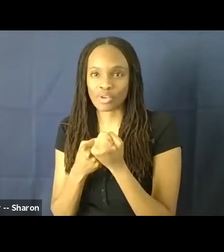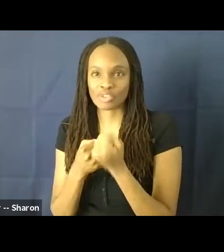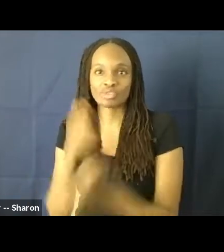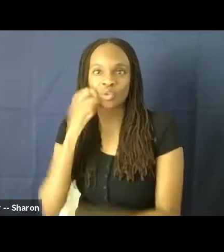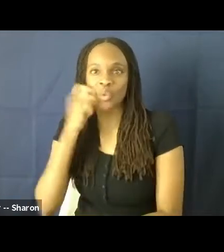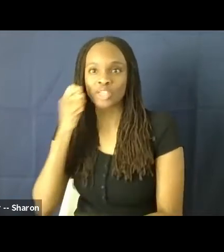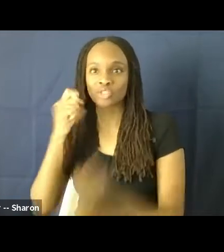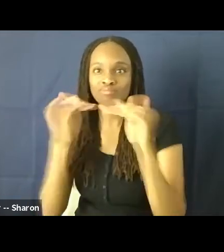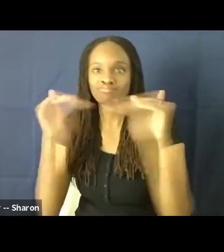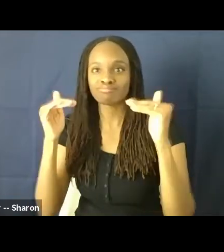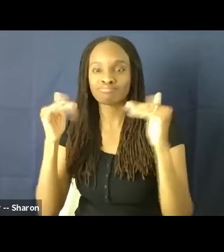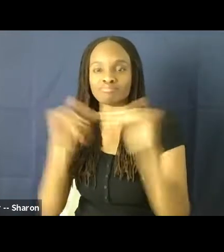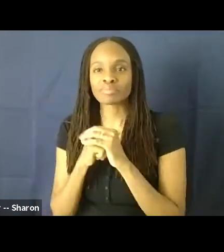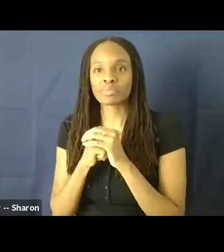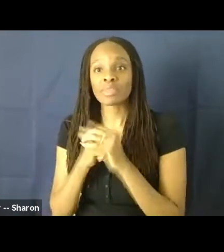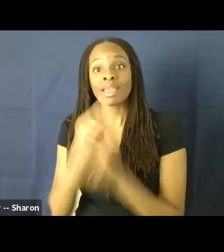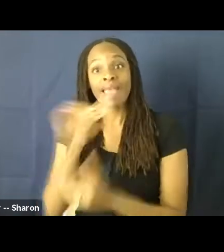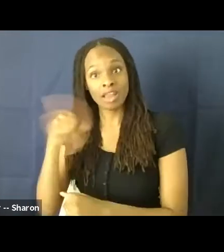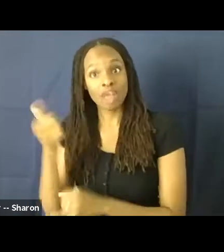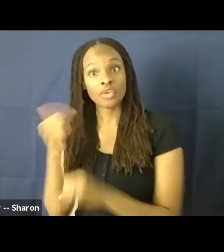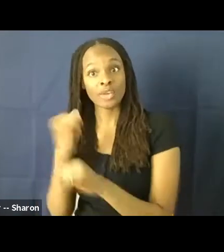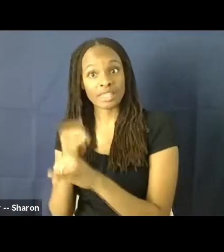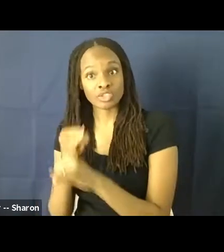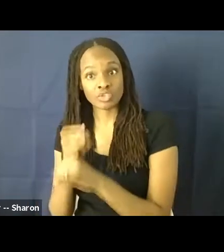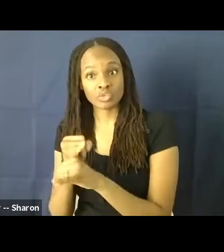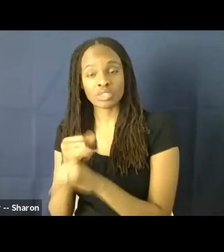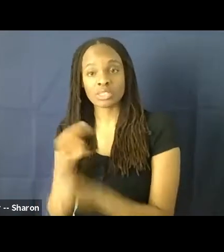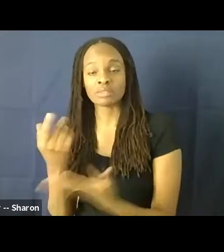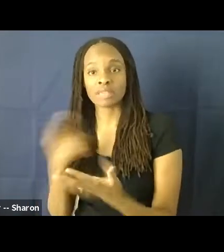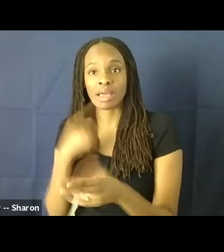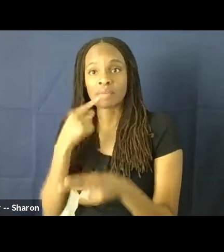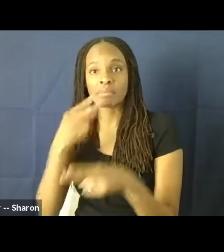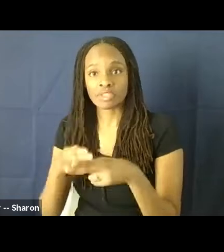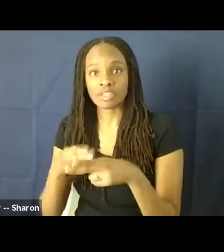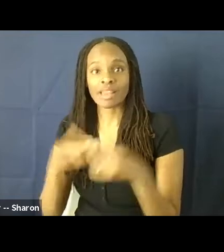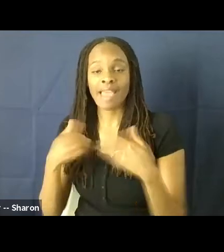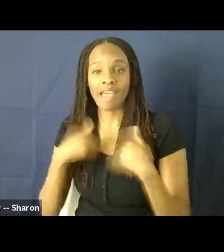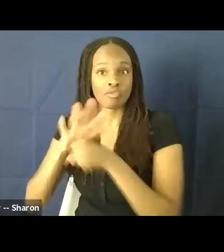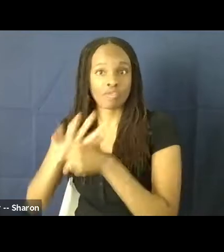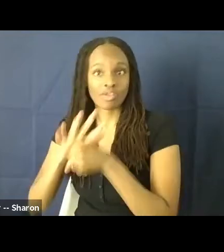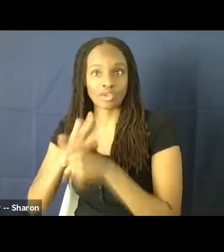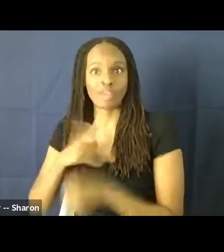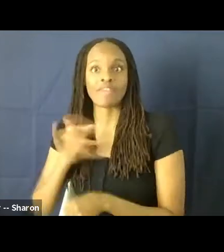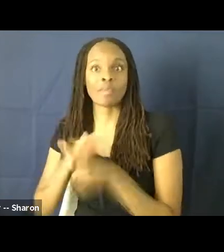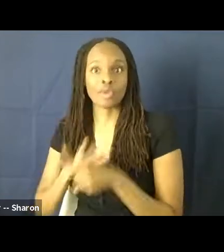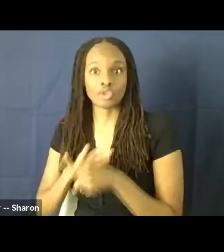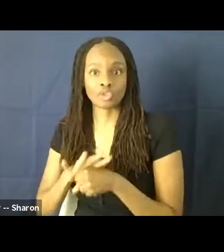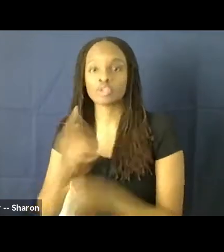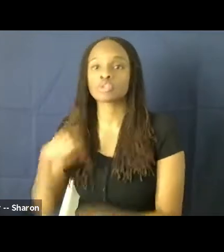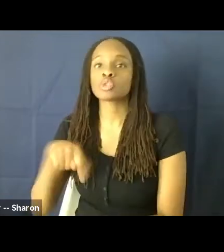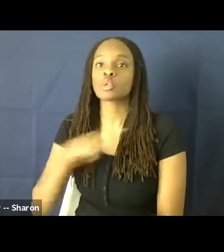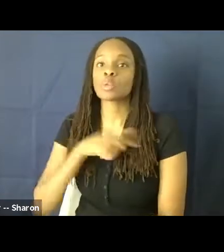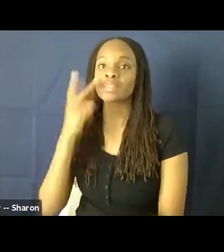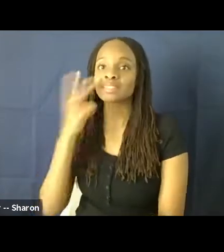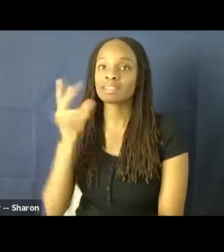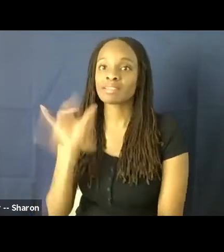And other institutions, as I mentioned here, also are have pressure put on them. So we're seeing that,